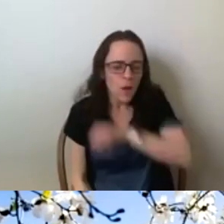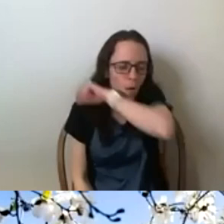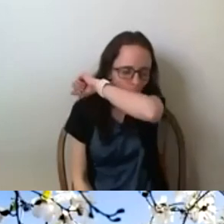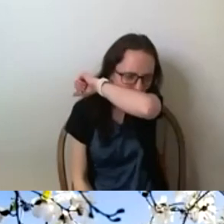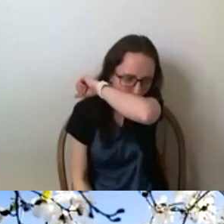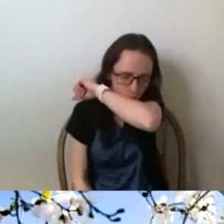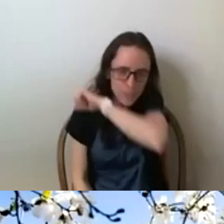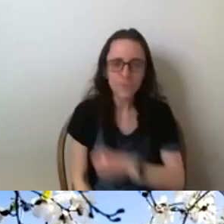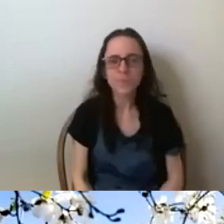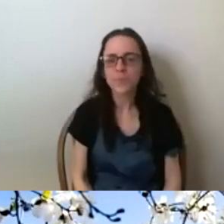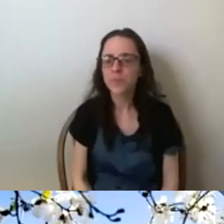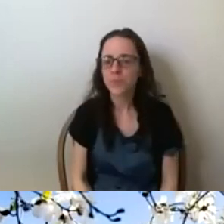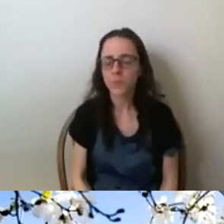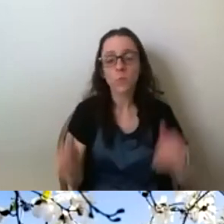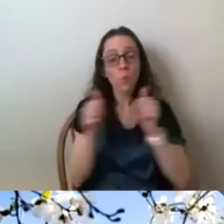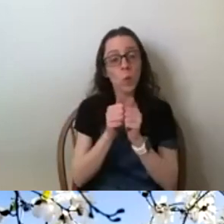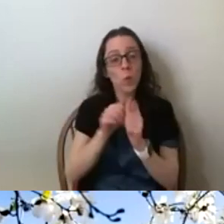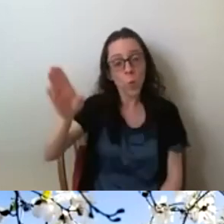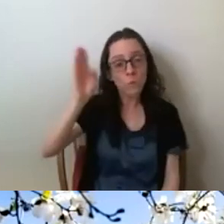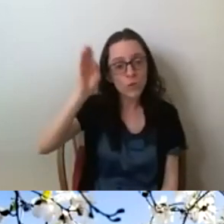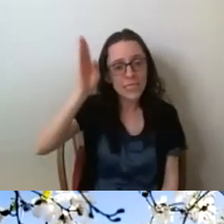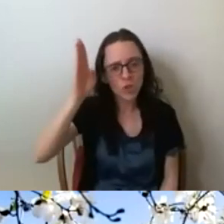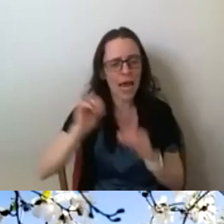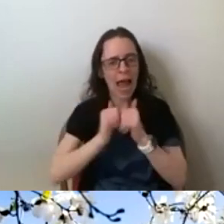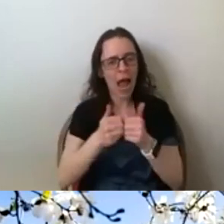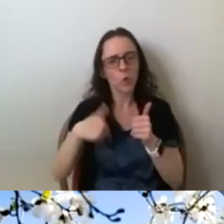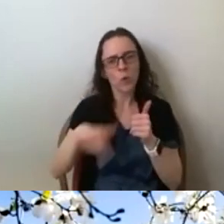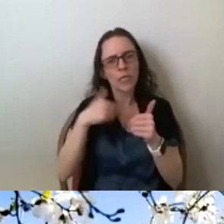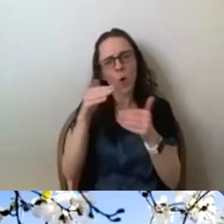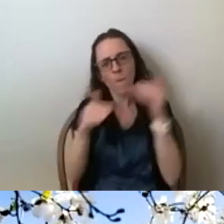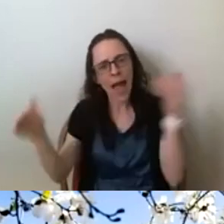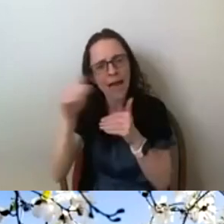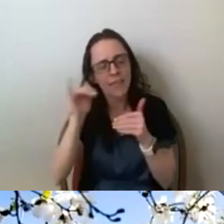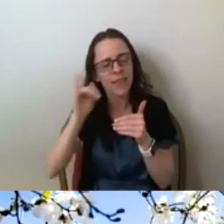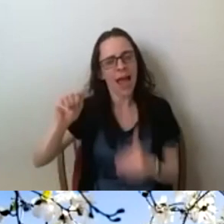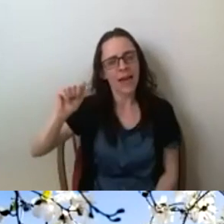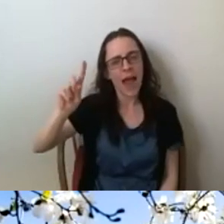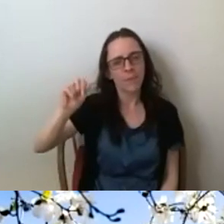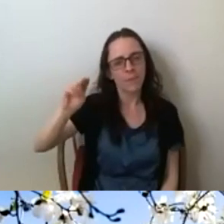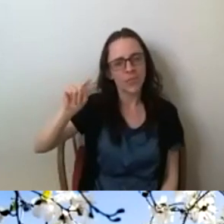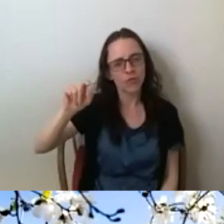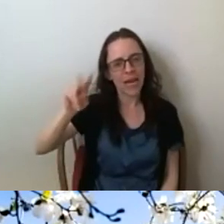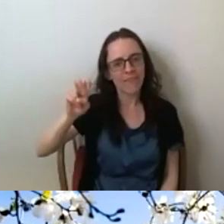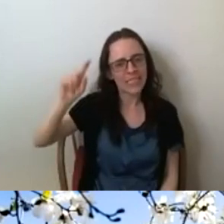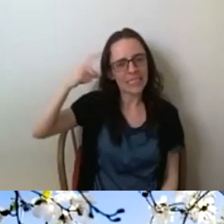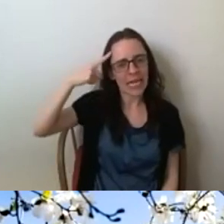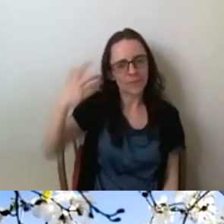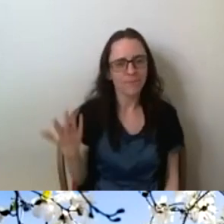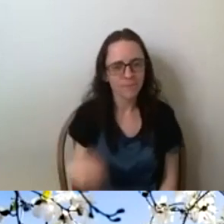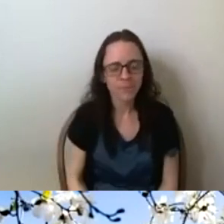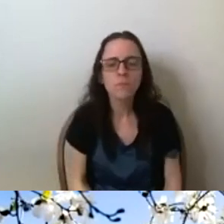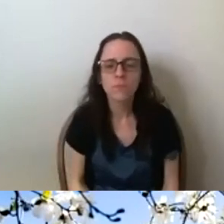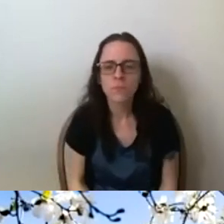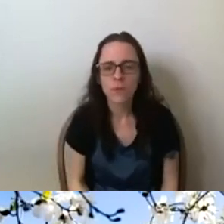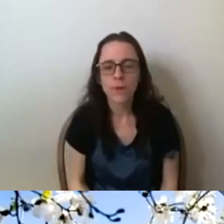presentation, how do we move past the administrative state given your presentation? Um, uh, sure. Uh, I it's,